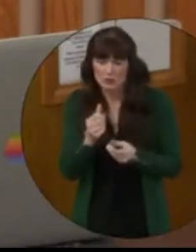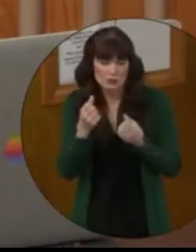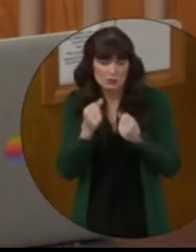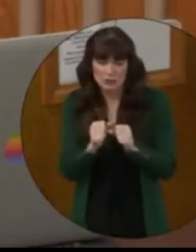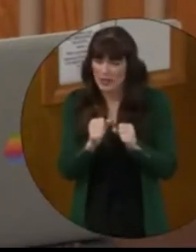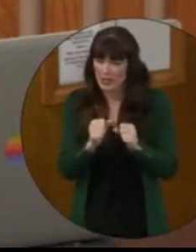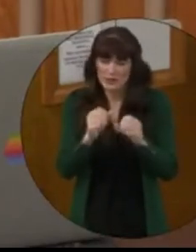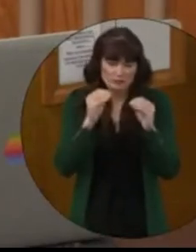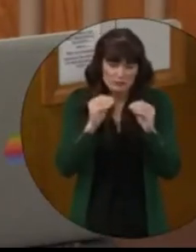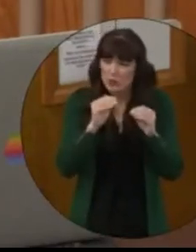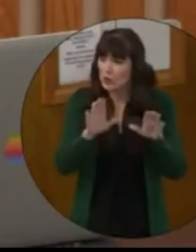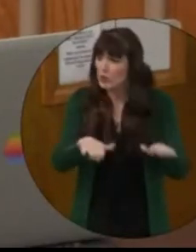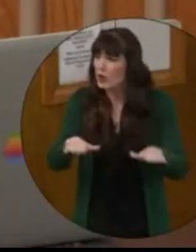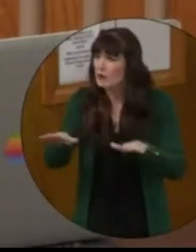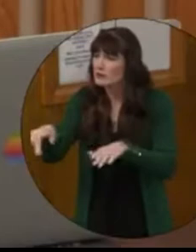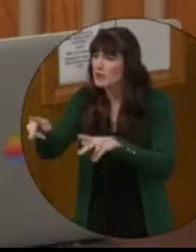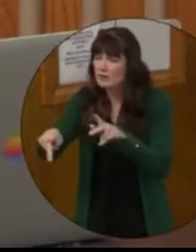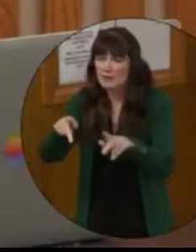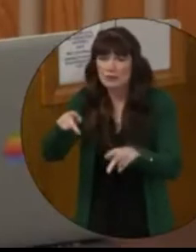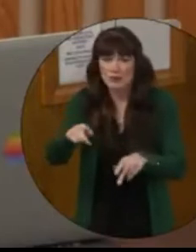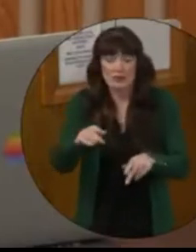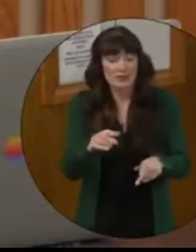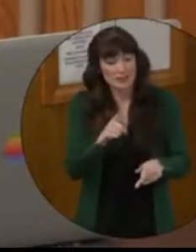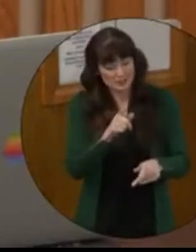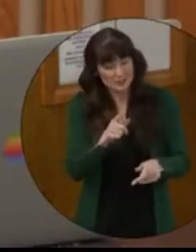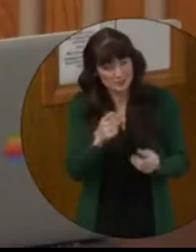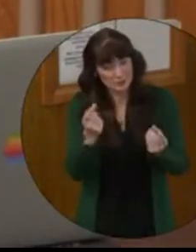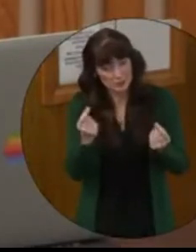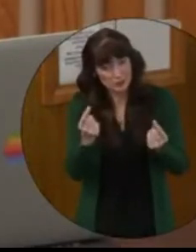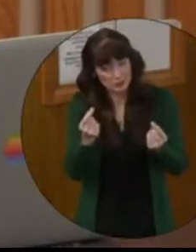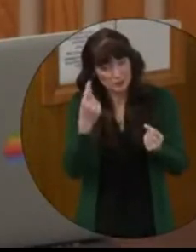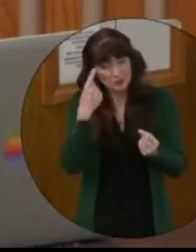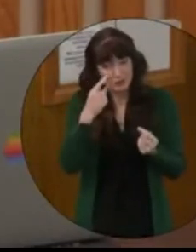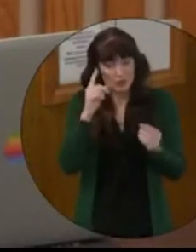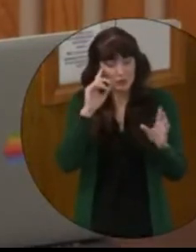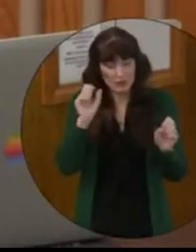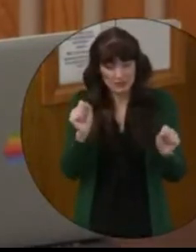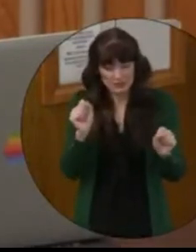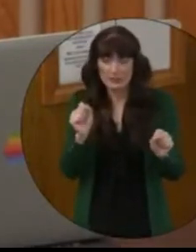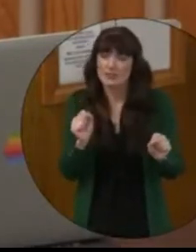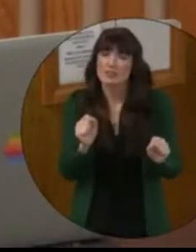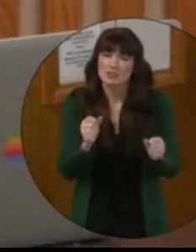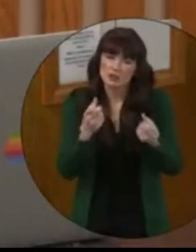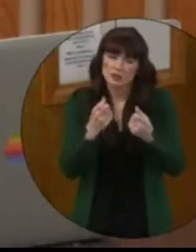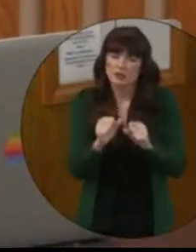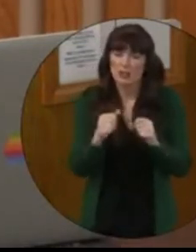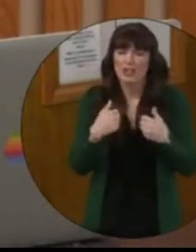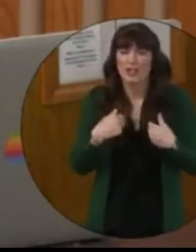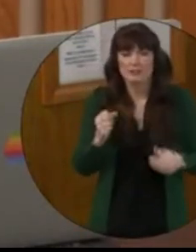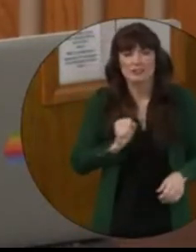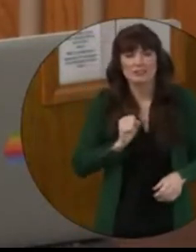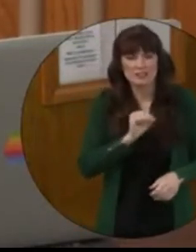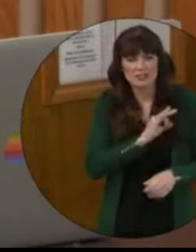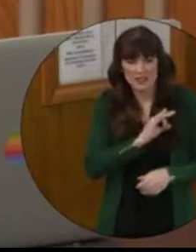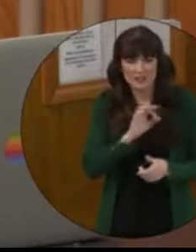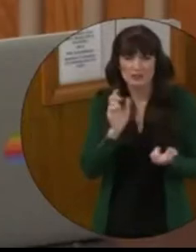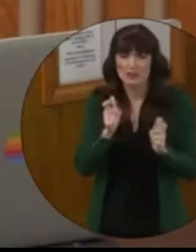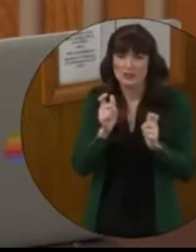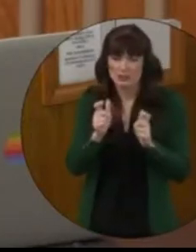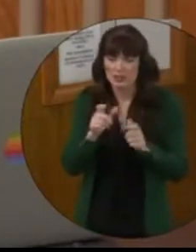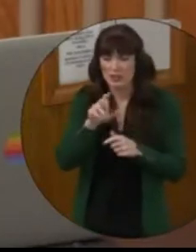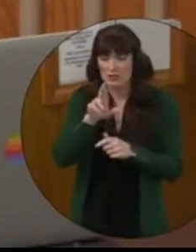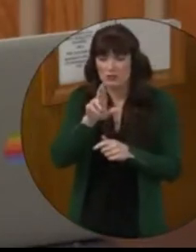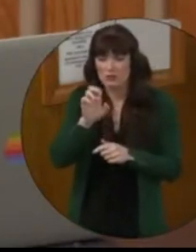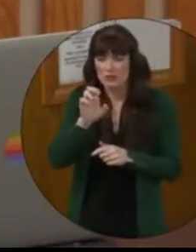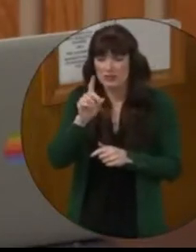calm people down, which is one of your primary functions as the president. You attempted to have staff revise redistricting maps